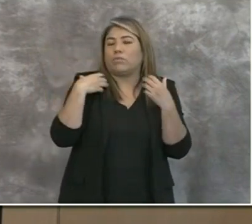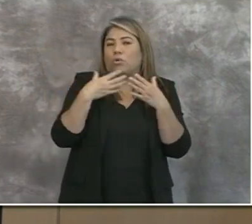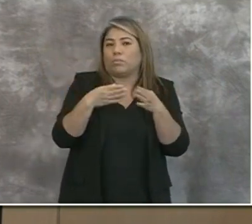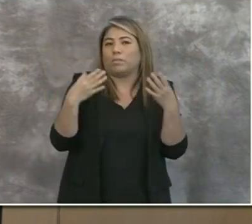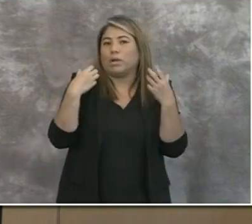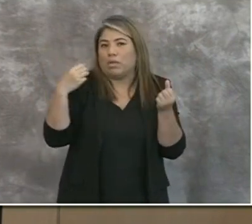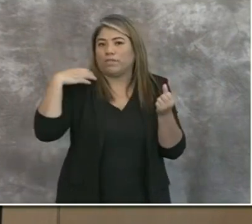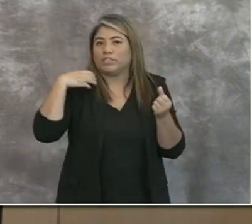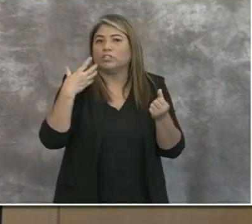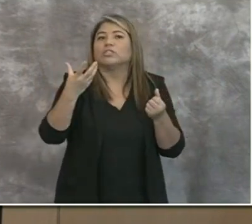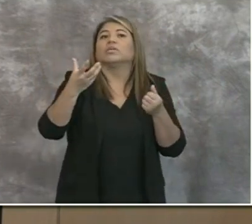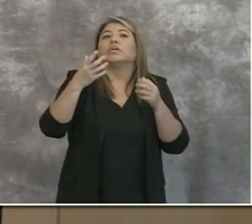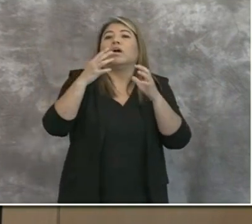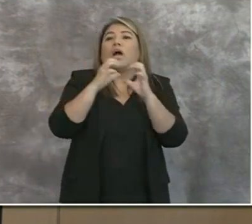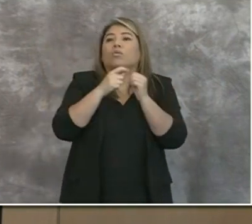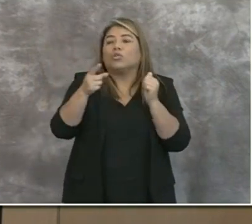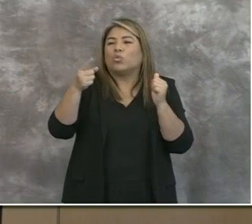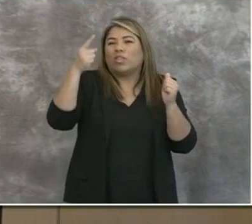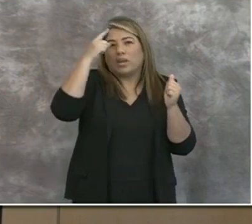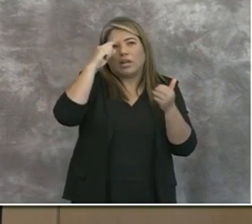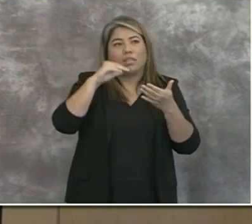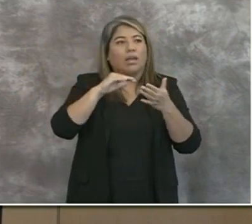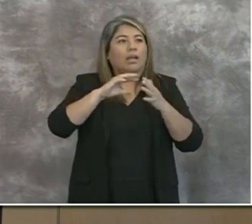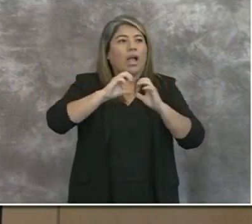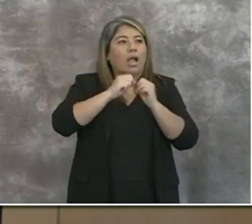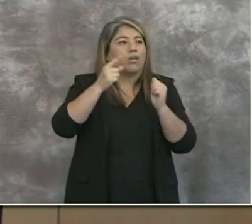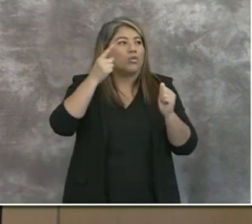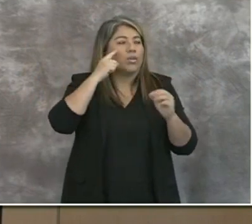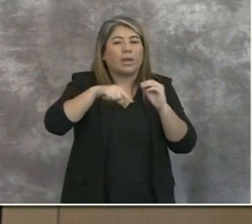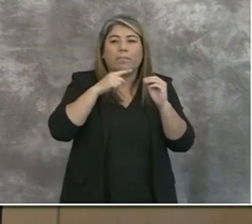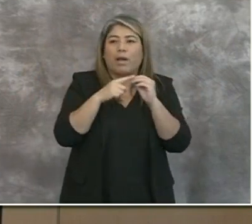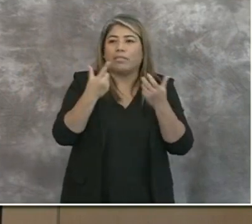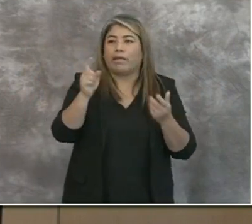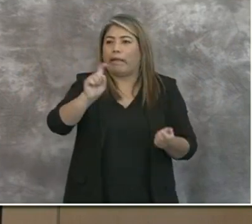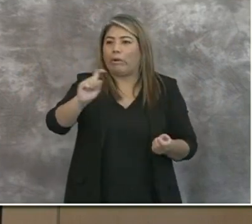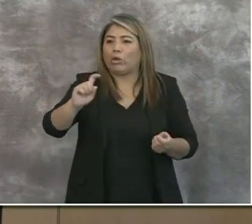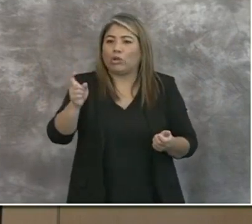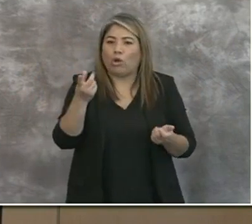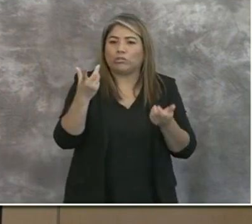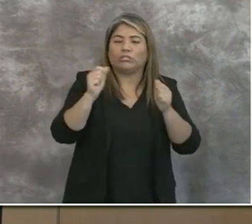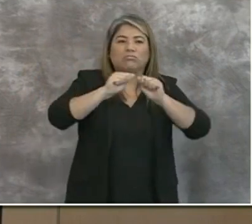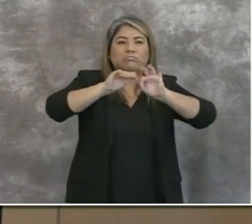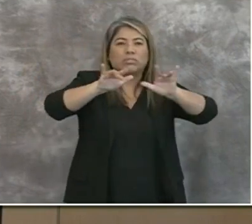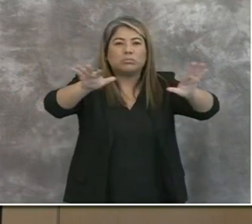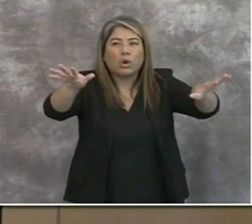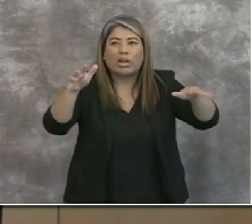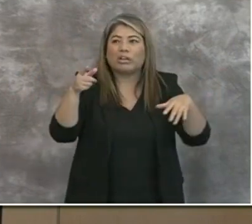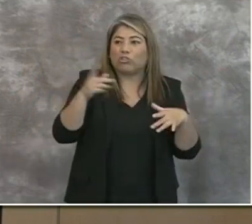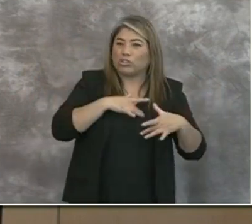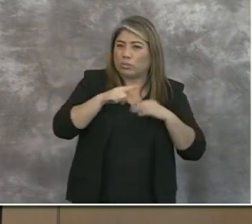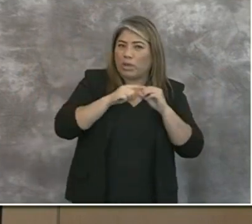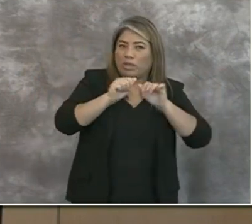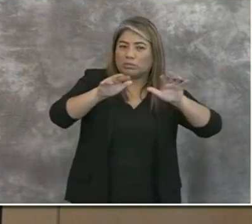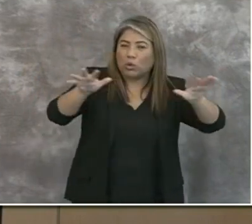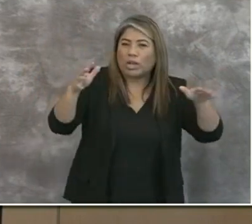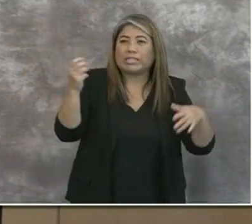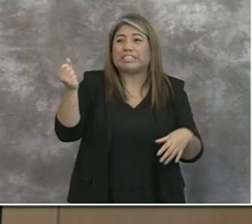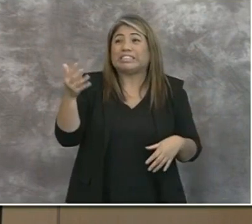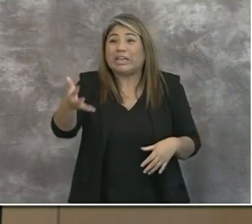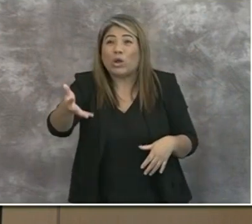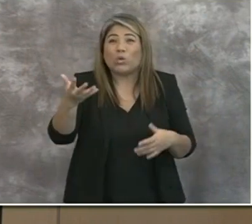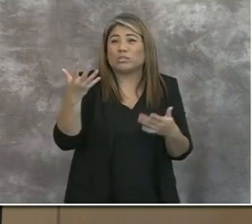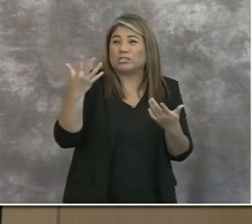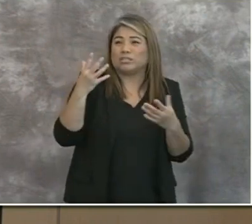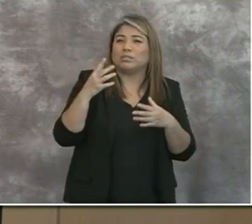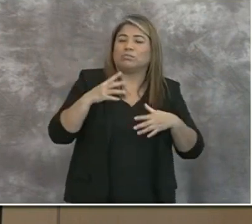spread of the coronavirus via aerosols, especially in indoor settings such as restaurants and casinos? Well,